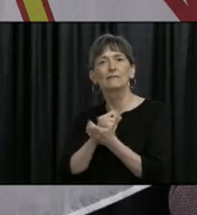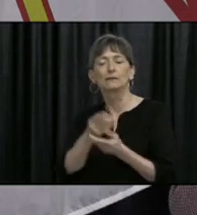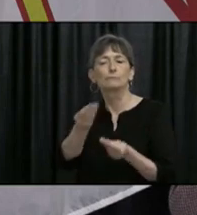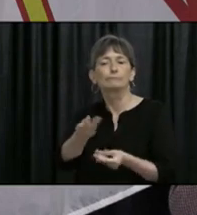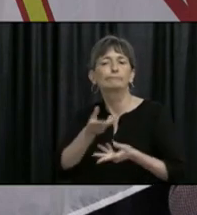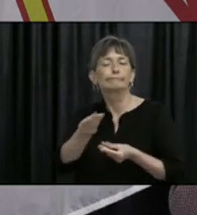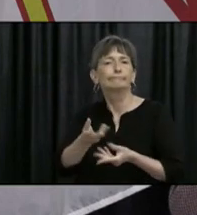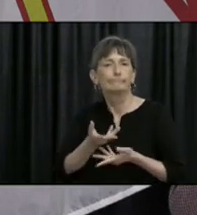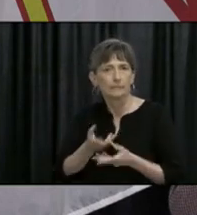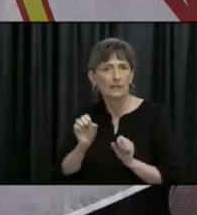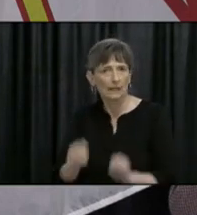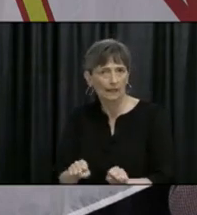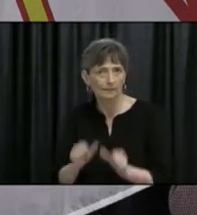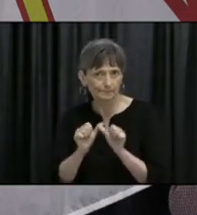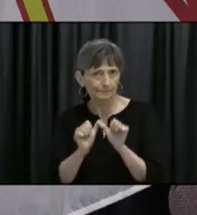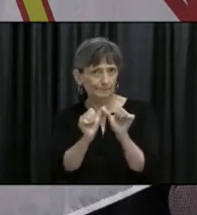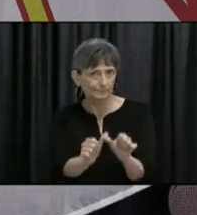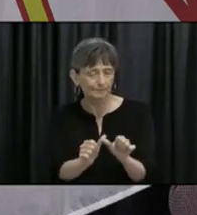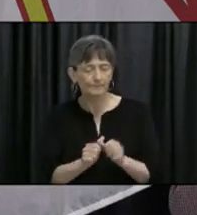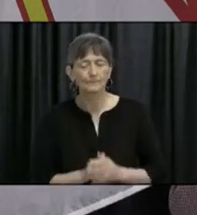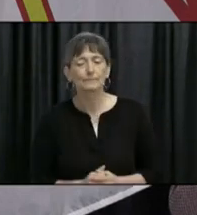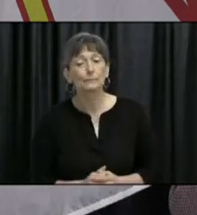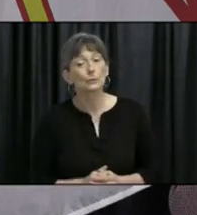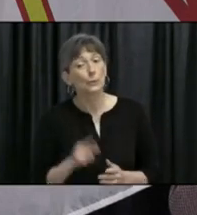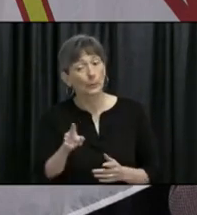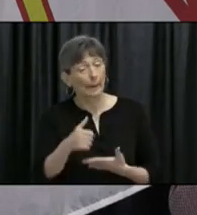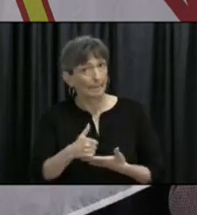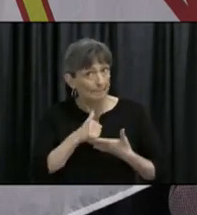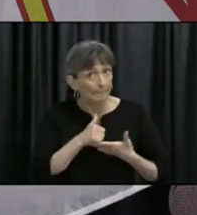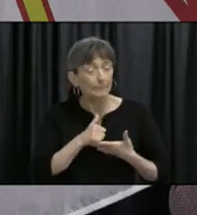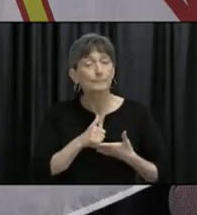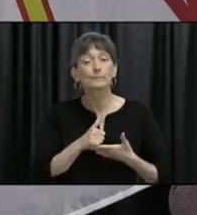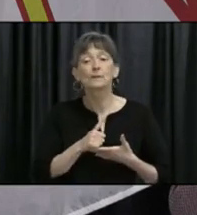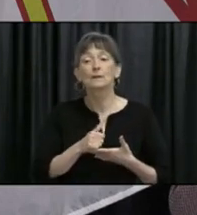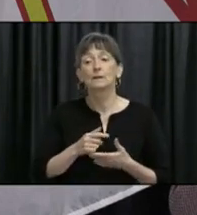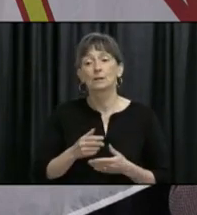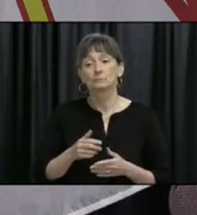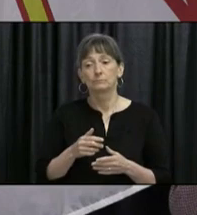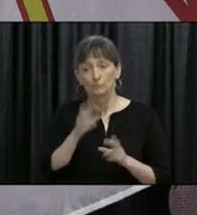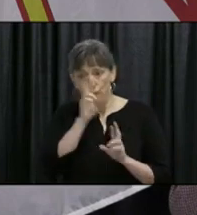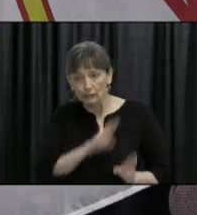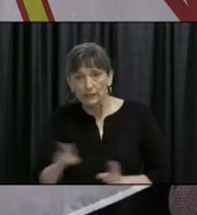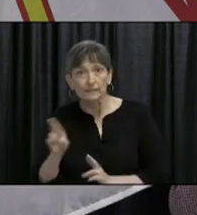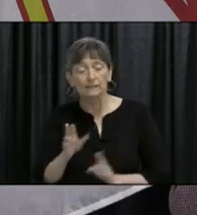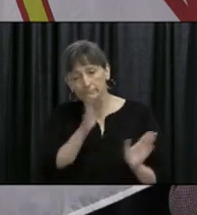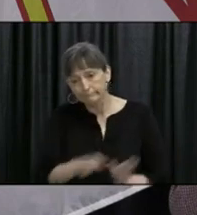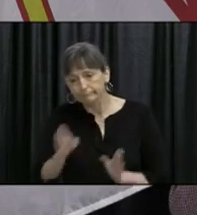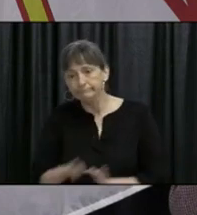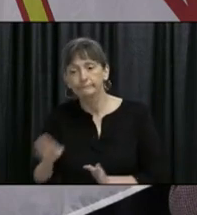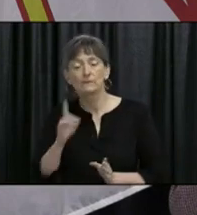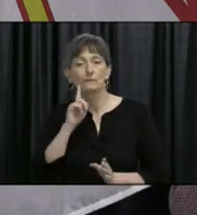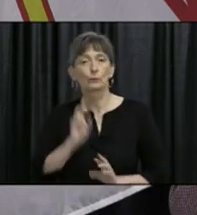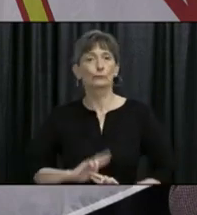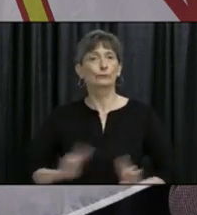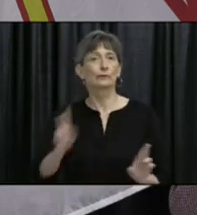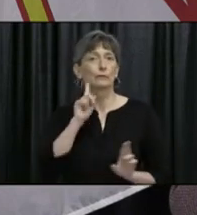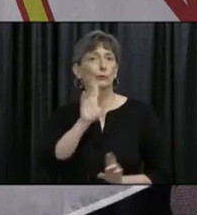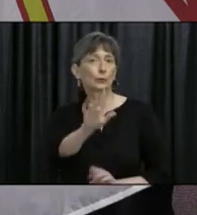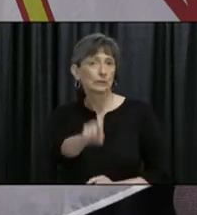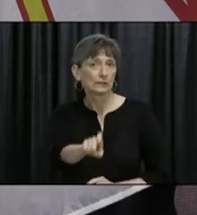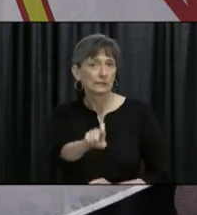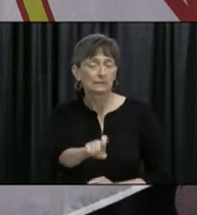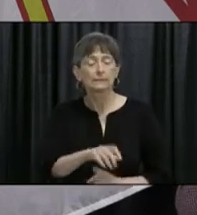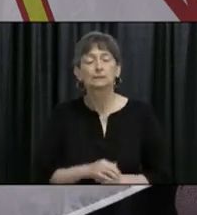pandemic. So what this team did was help us plan, they help us prepare for your health care needs. And Dr. Raman, of course, led this